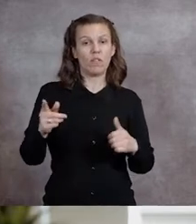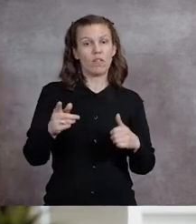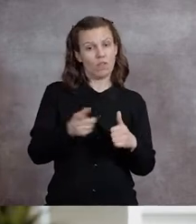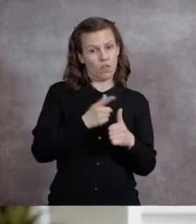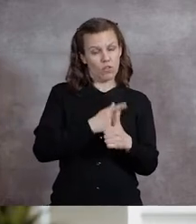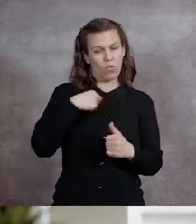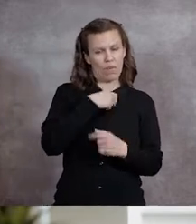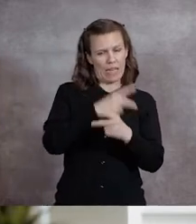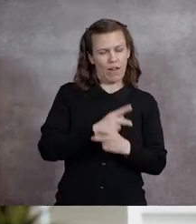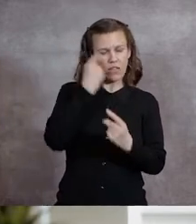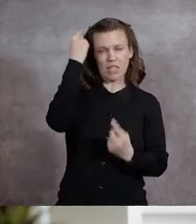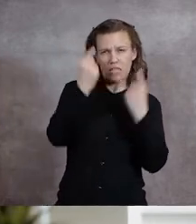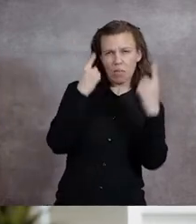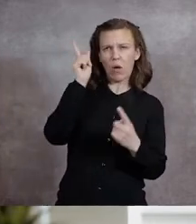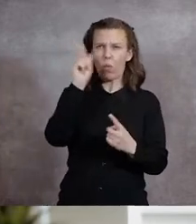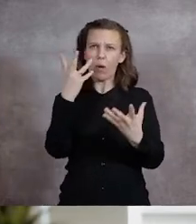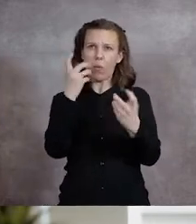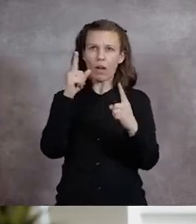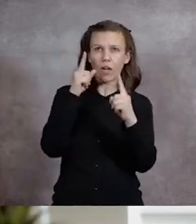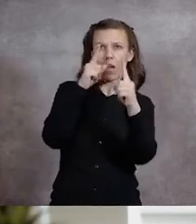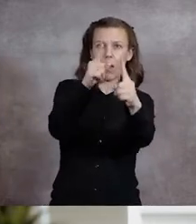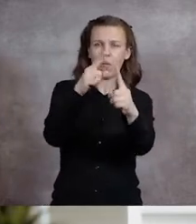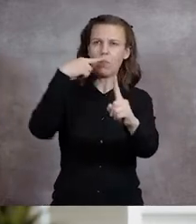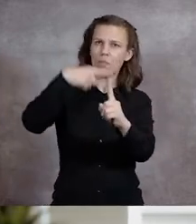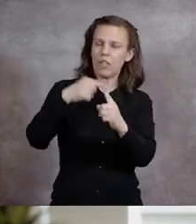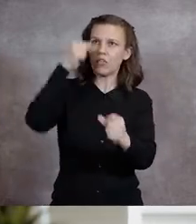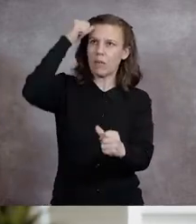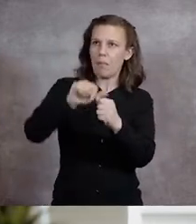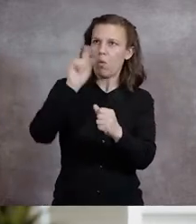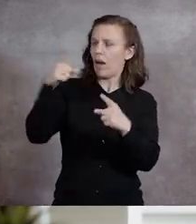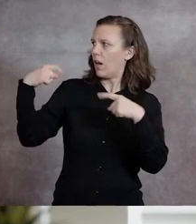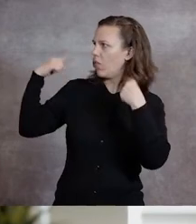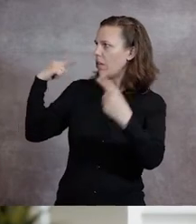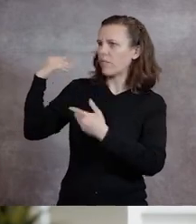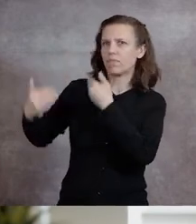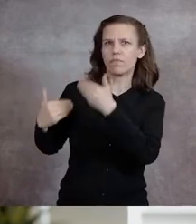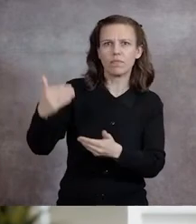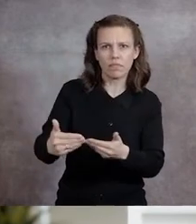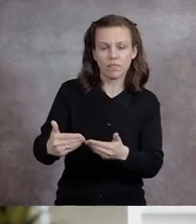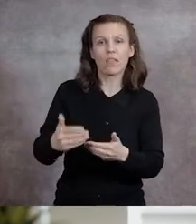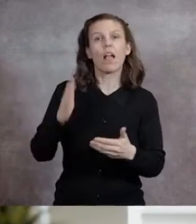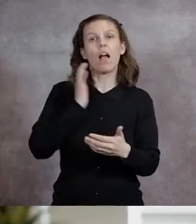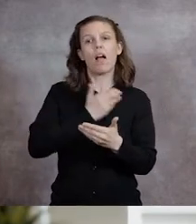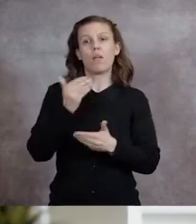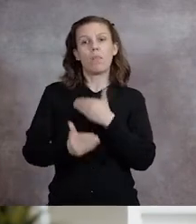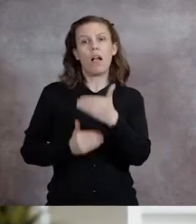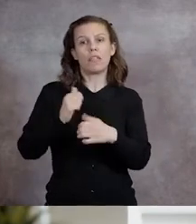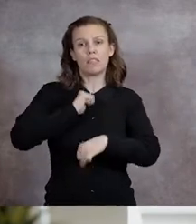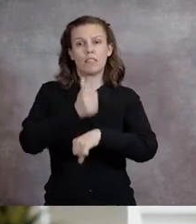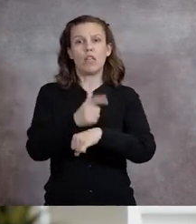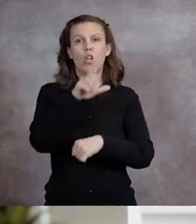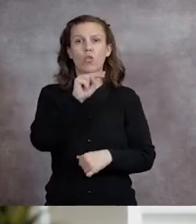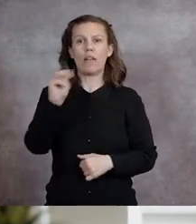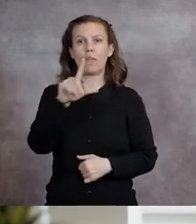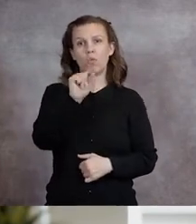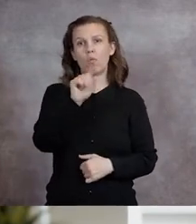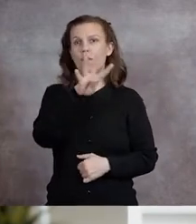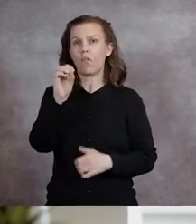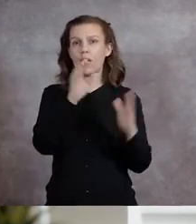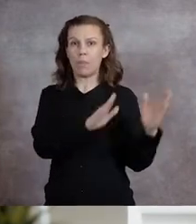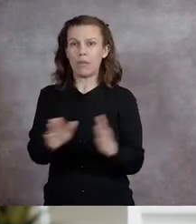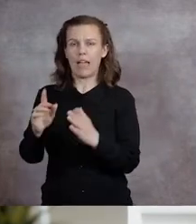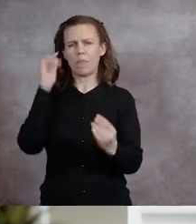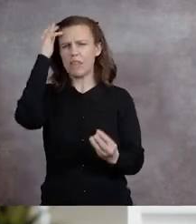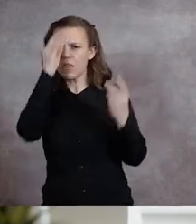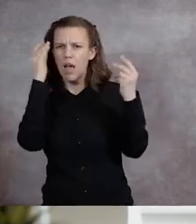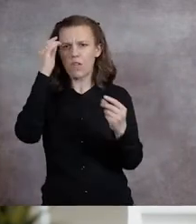carefully considering not only where we're going, but where we've been. Our process in creating the UNM 2040 plan has been